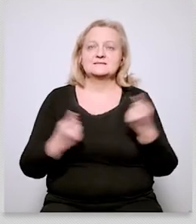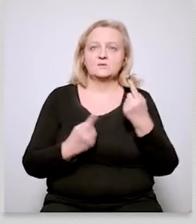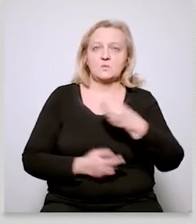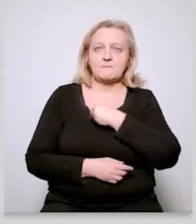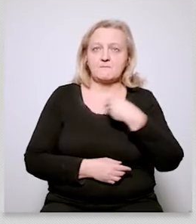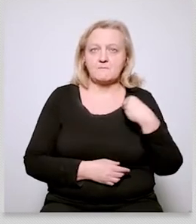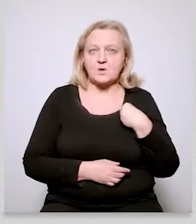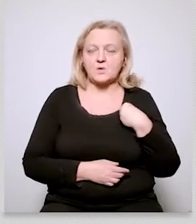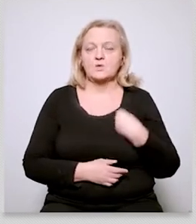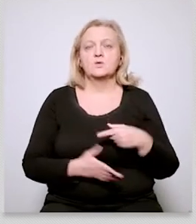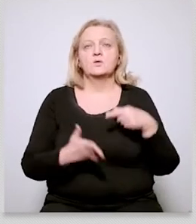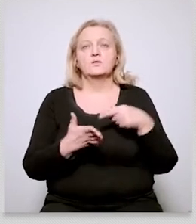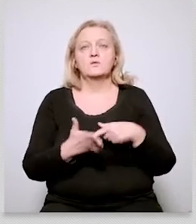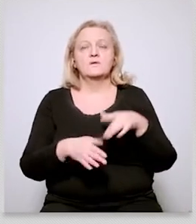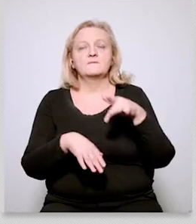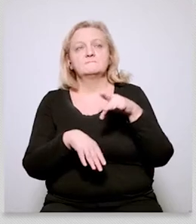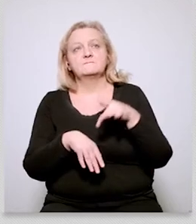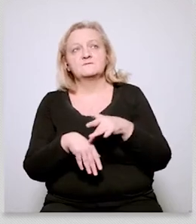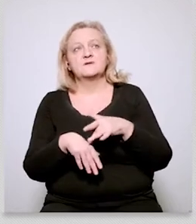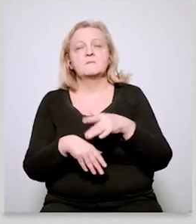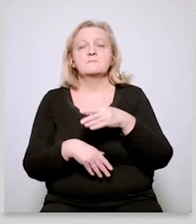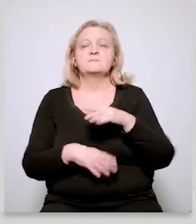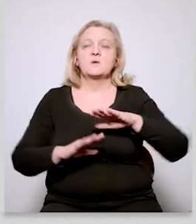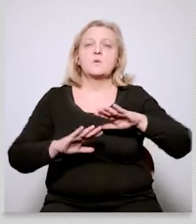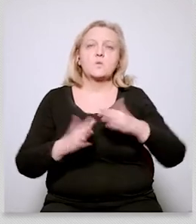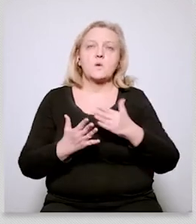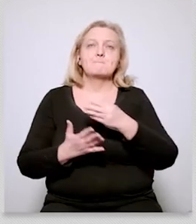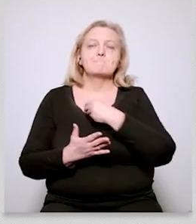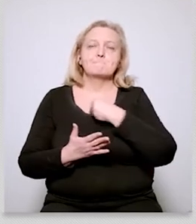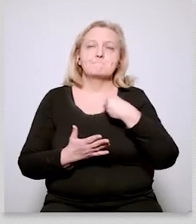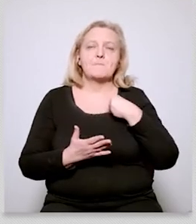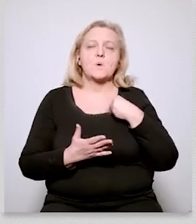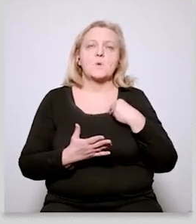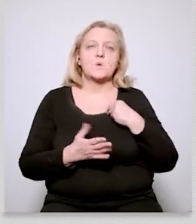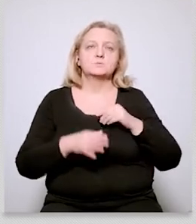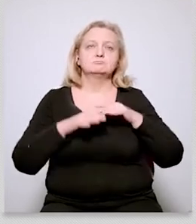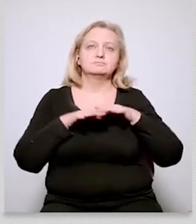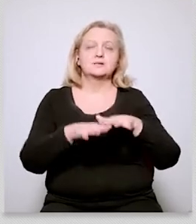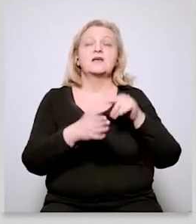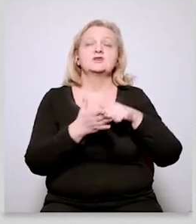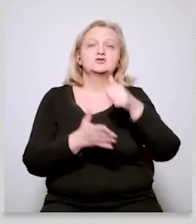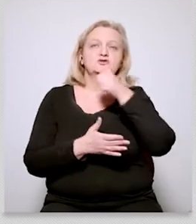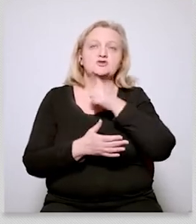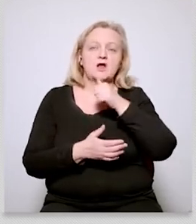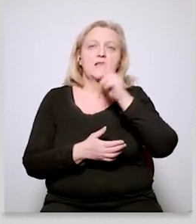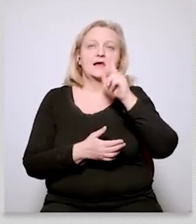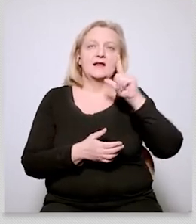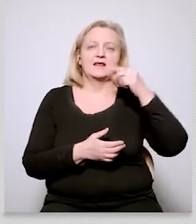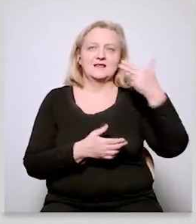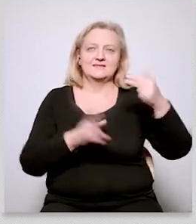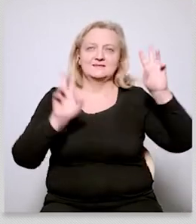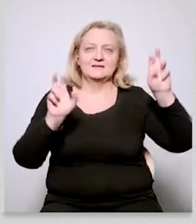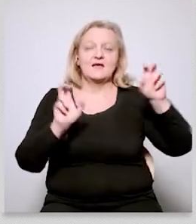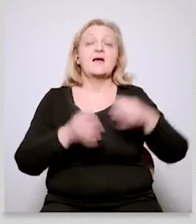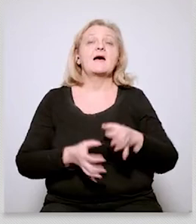context and i think the best way to do that would be to start with with with some questions to katherine fierski who